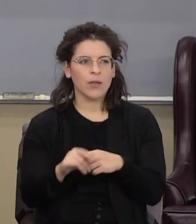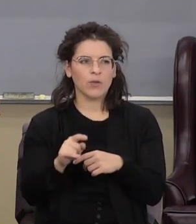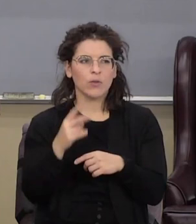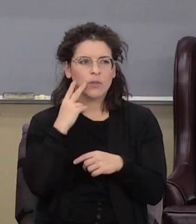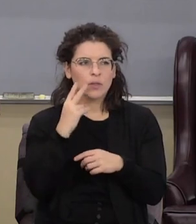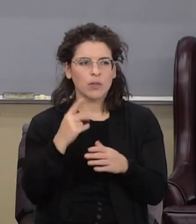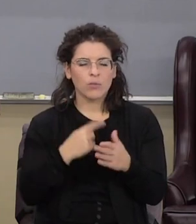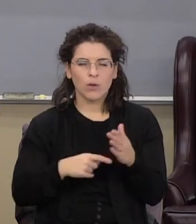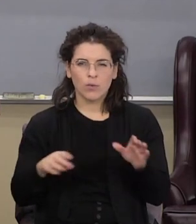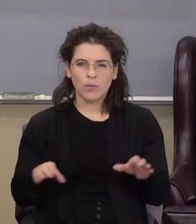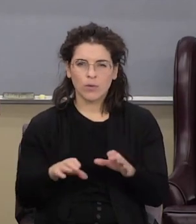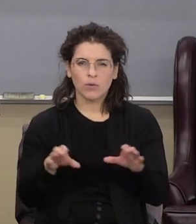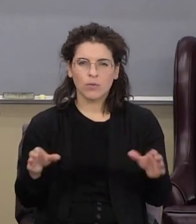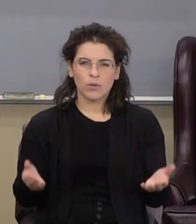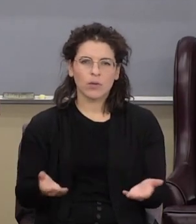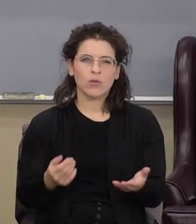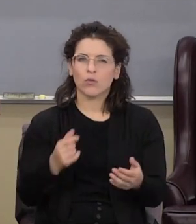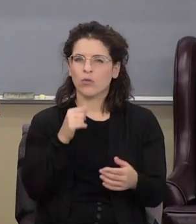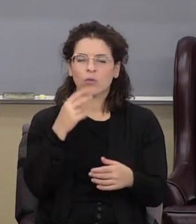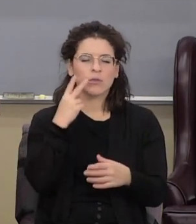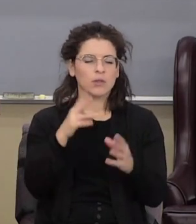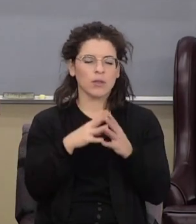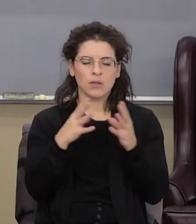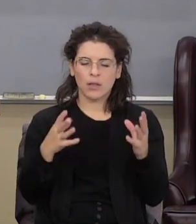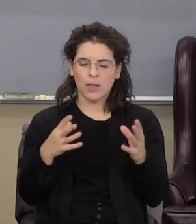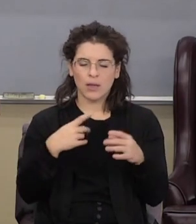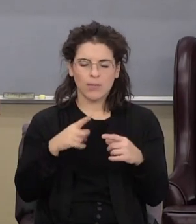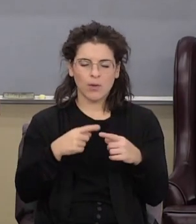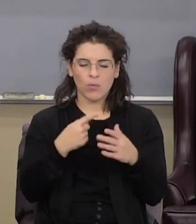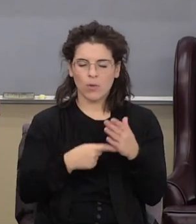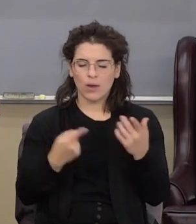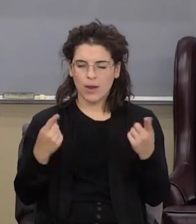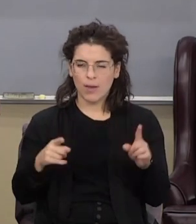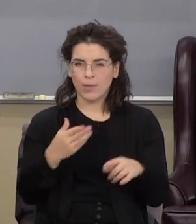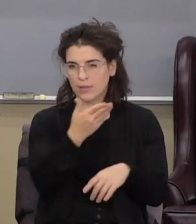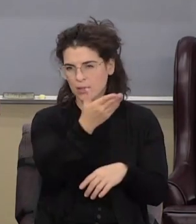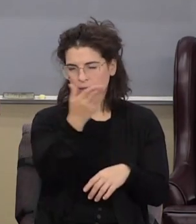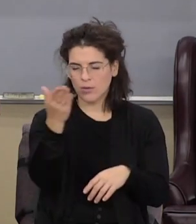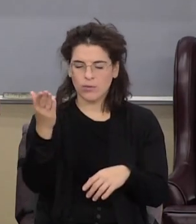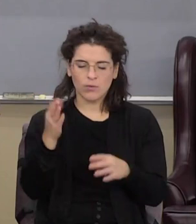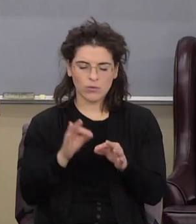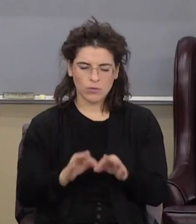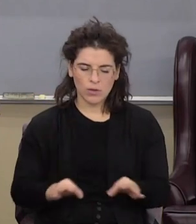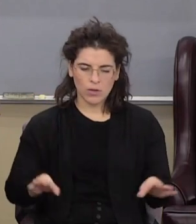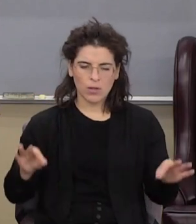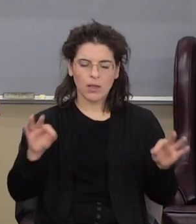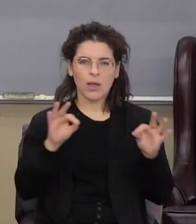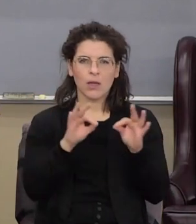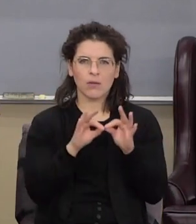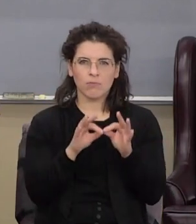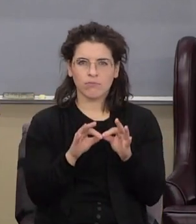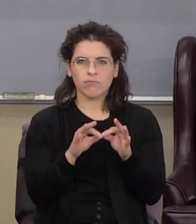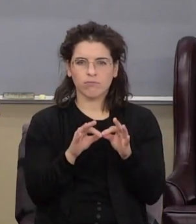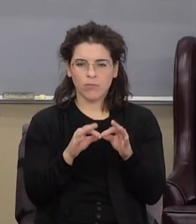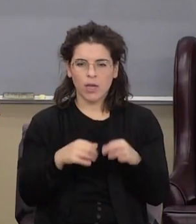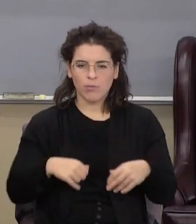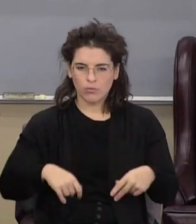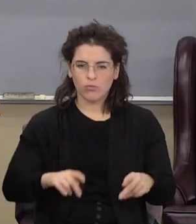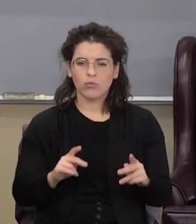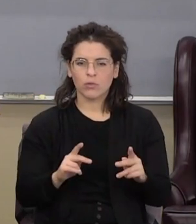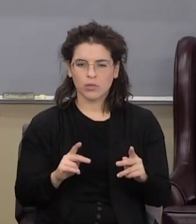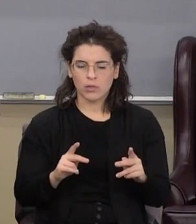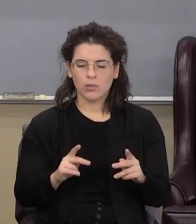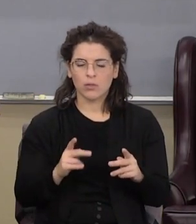see what we do here, you don't see so much about what goes on out there. And there are significant amounts of opportunity